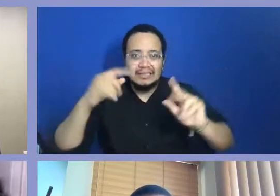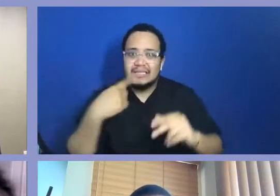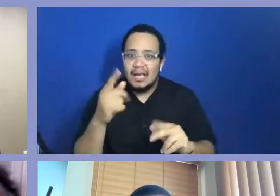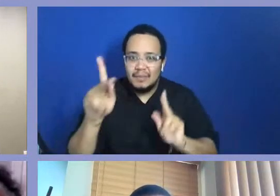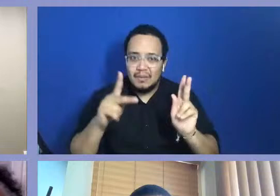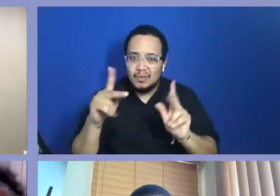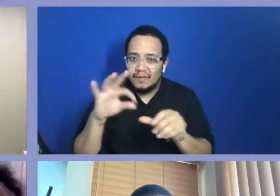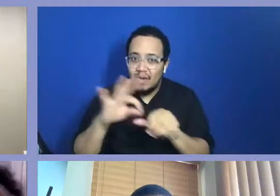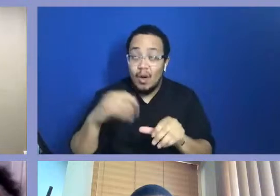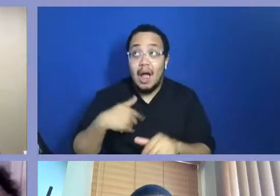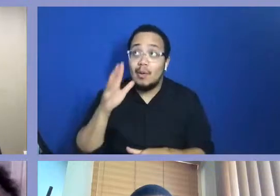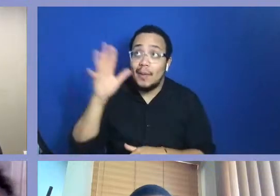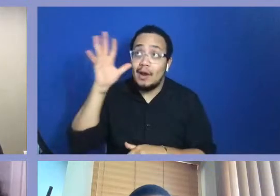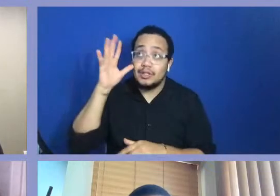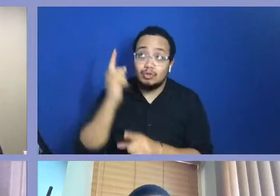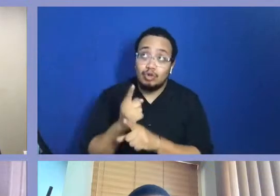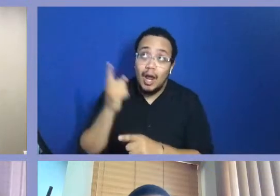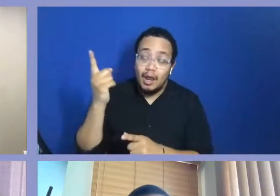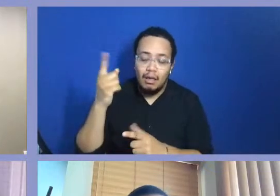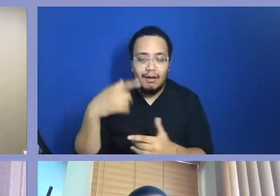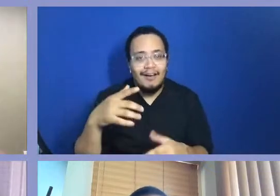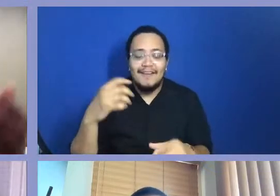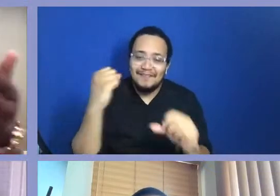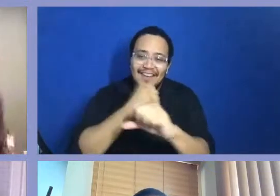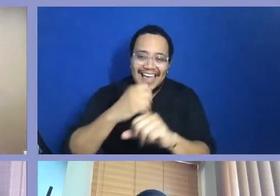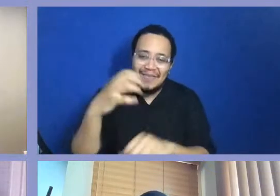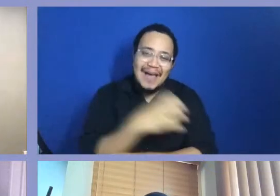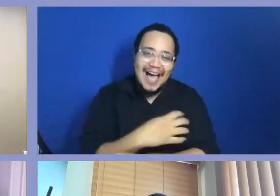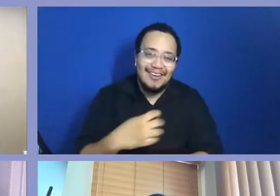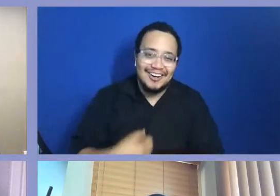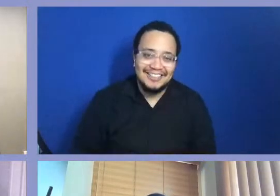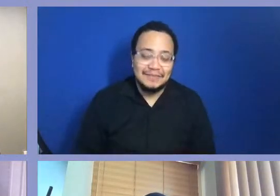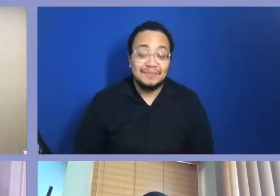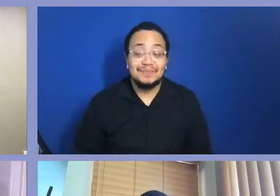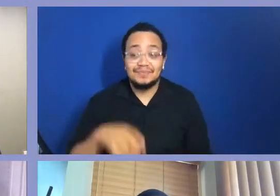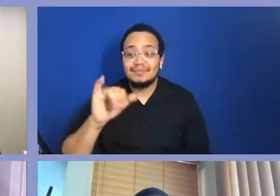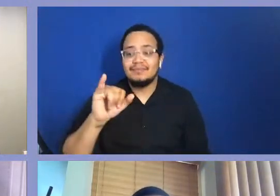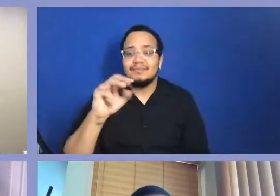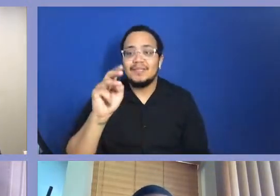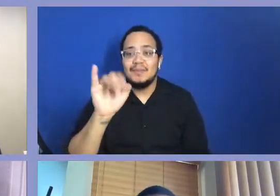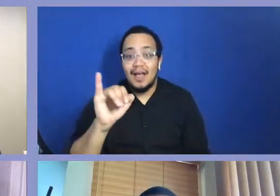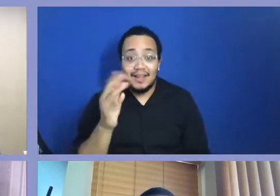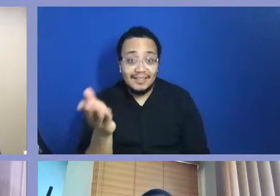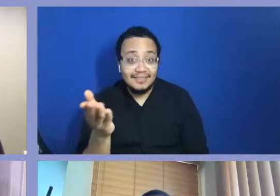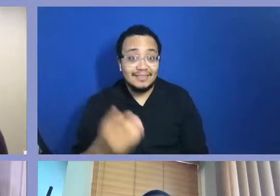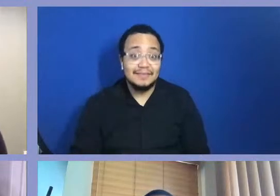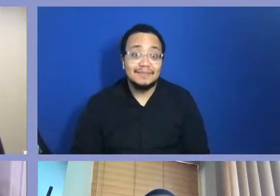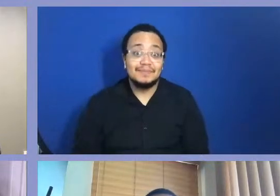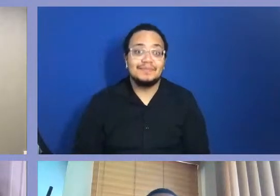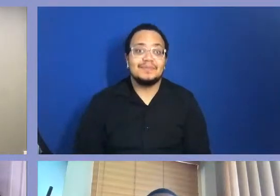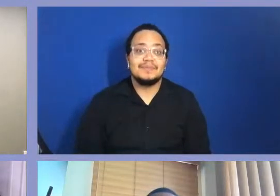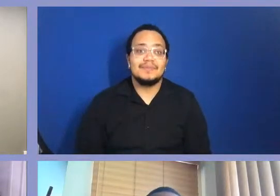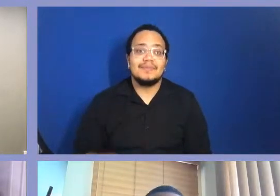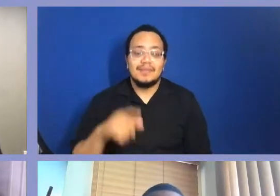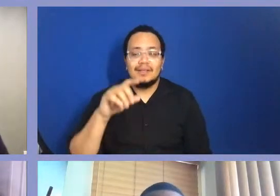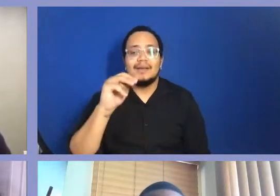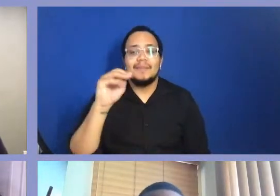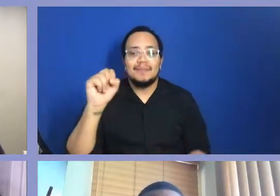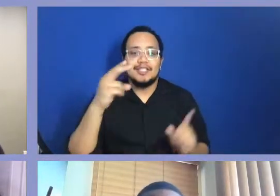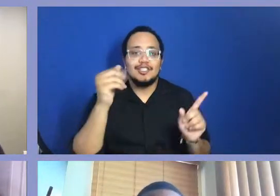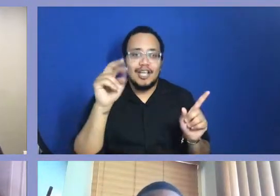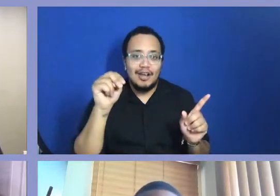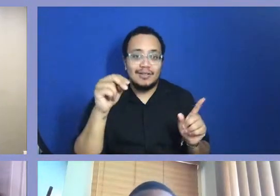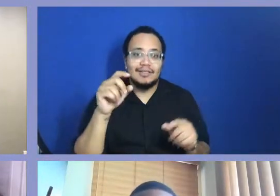So fight the power. Fight the power. Awesome. Imani, we're going to follow you real quick. Well, first of all, Ms. Sharon said